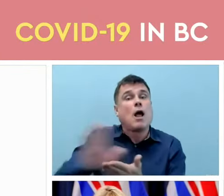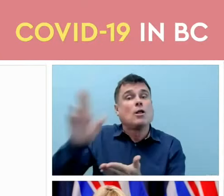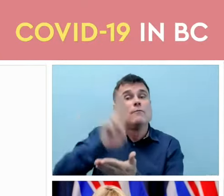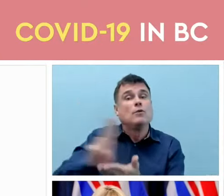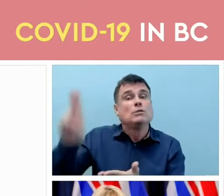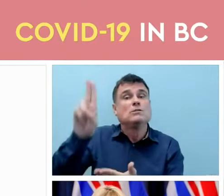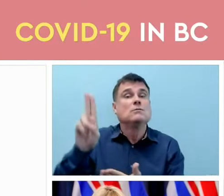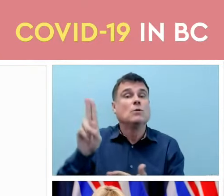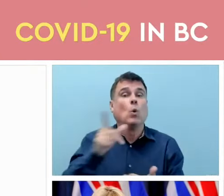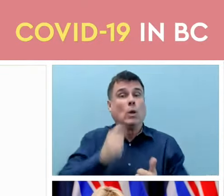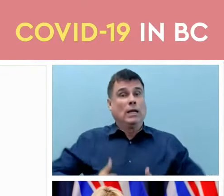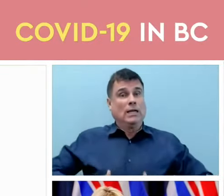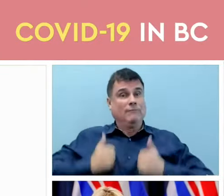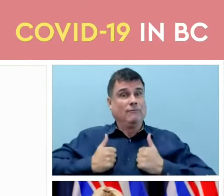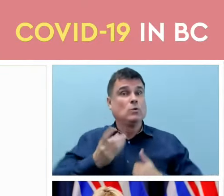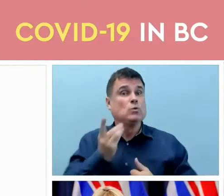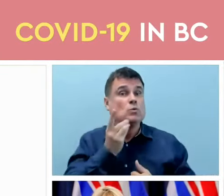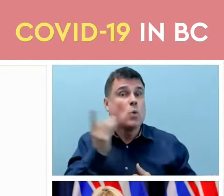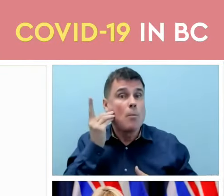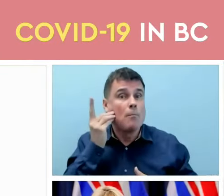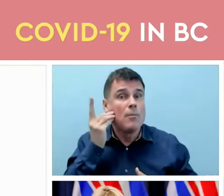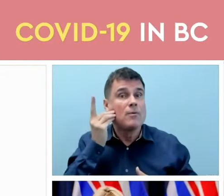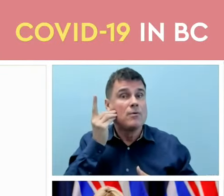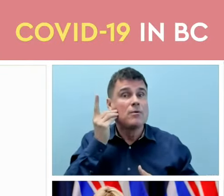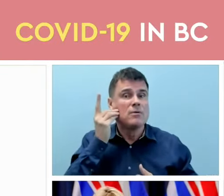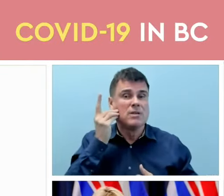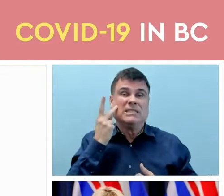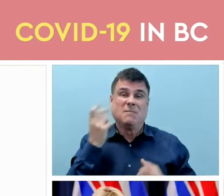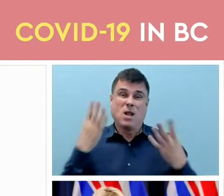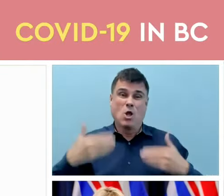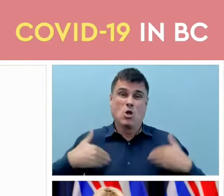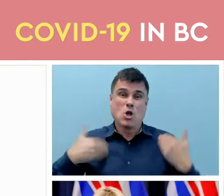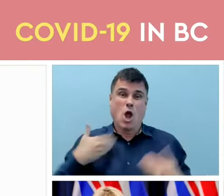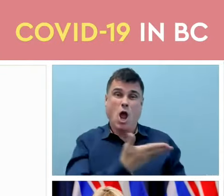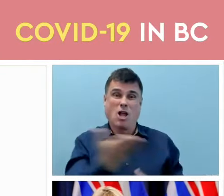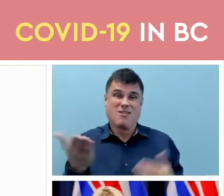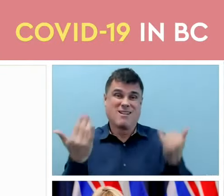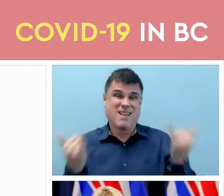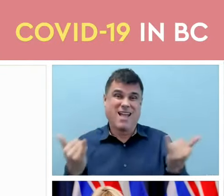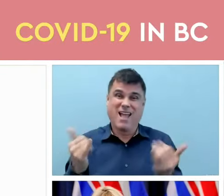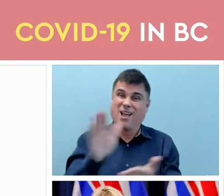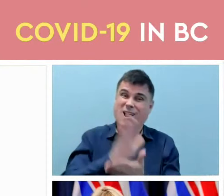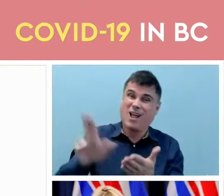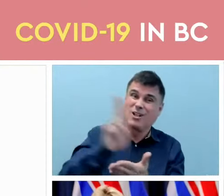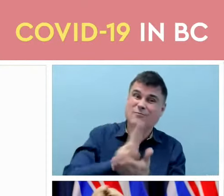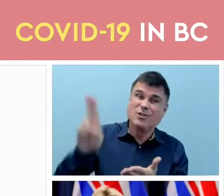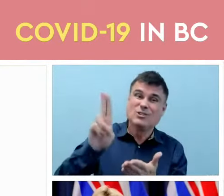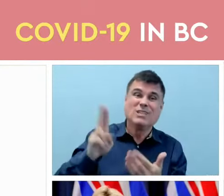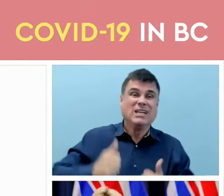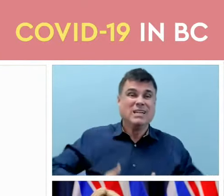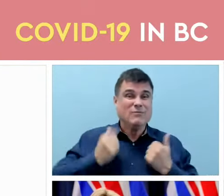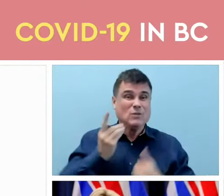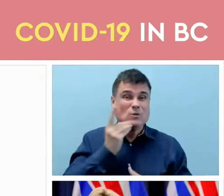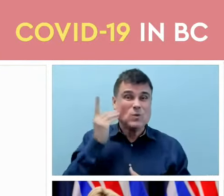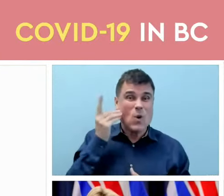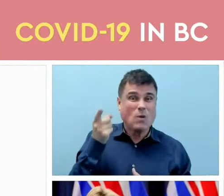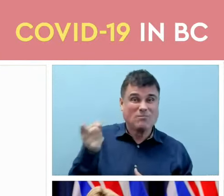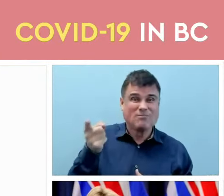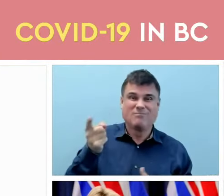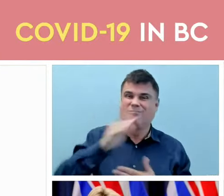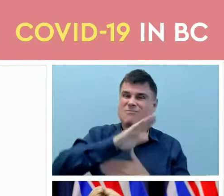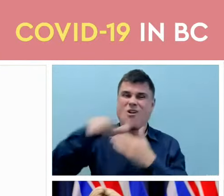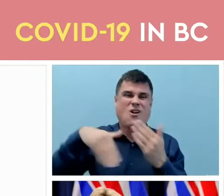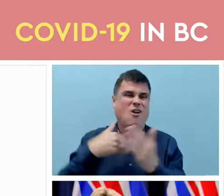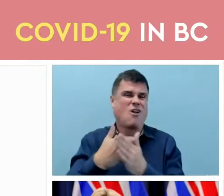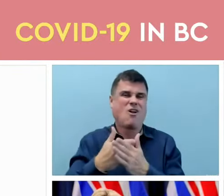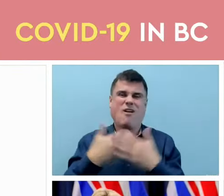there are very high rates of immunization in young people, particularly young people who are living in residence in post-secondary institutions, and so this